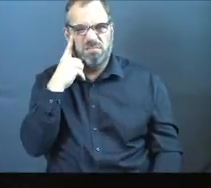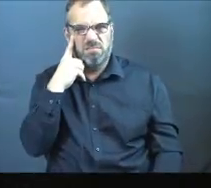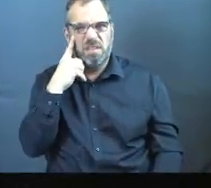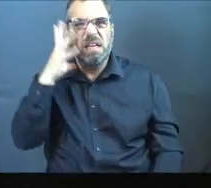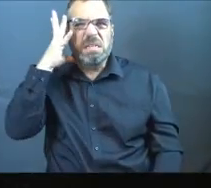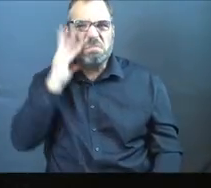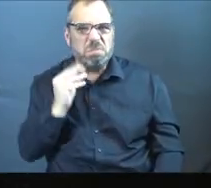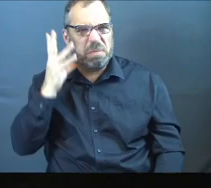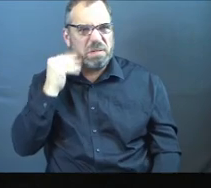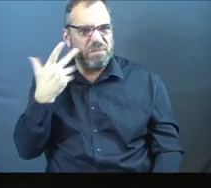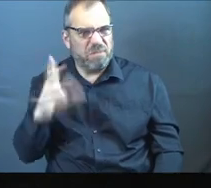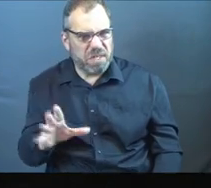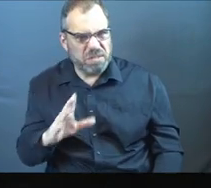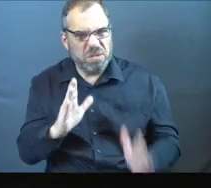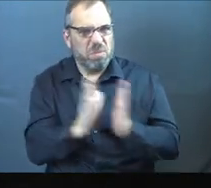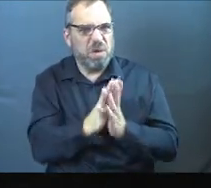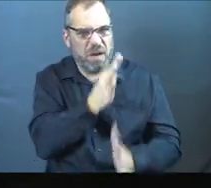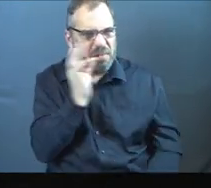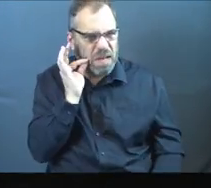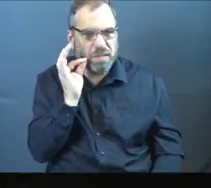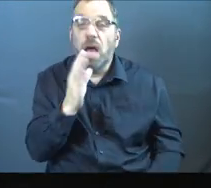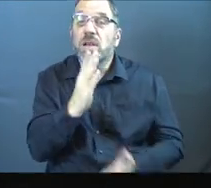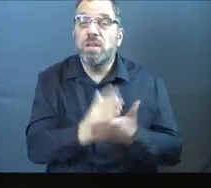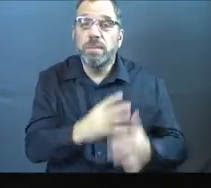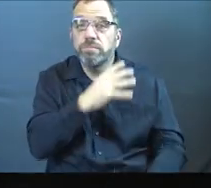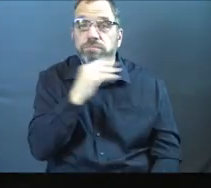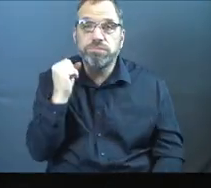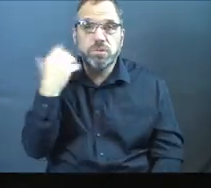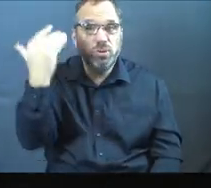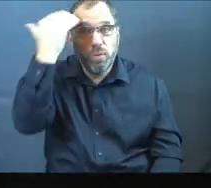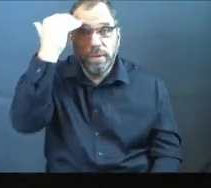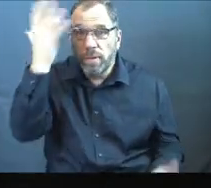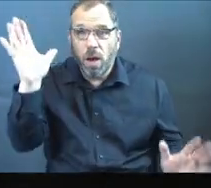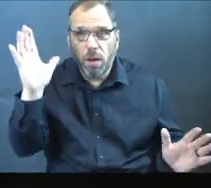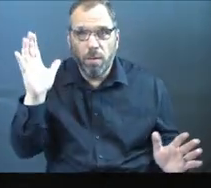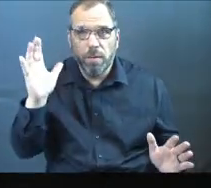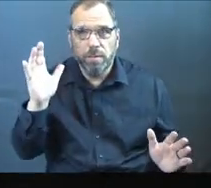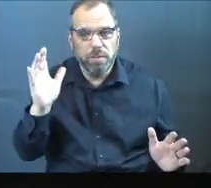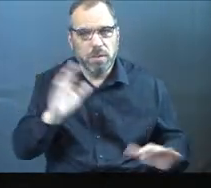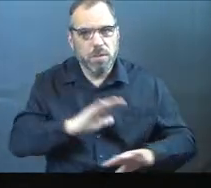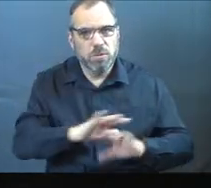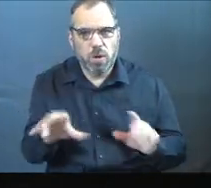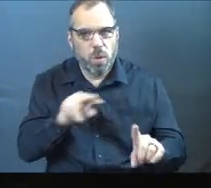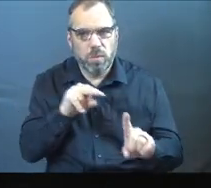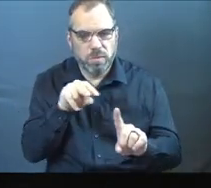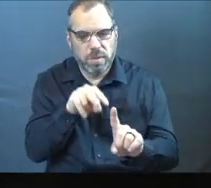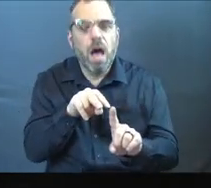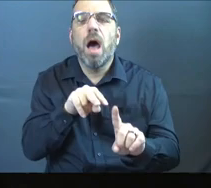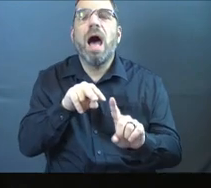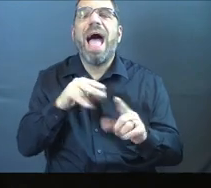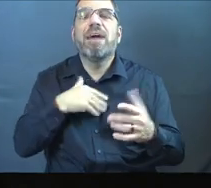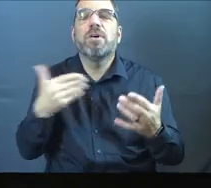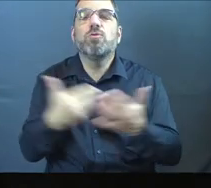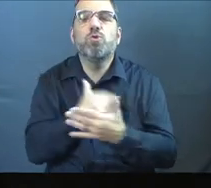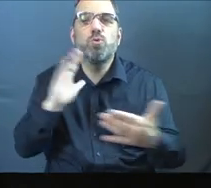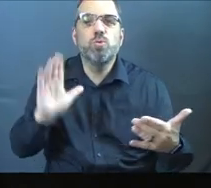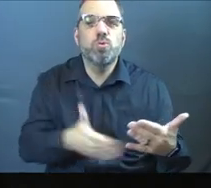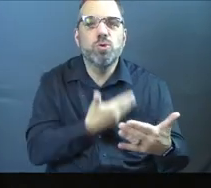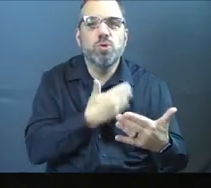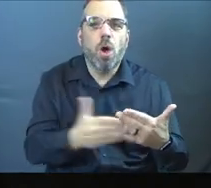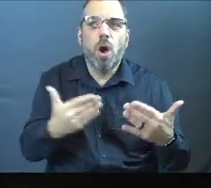in this spot already, like prayer and fasting. It's nothing new to some of us, right? Don't see it that way. Sing a new song to the Lord.